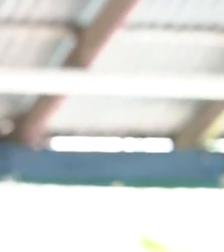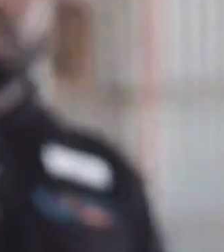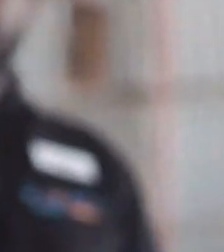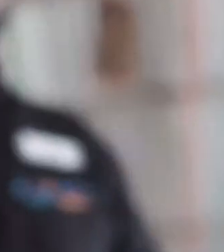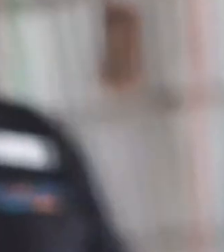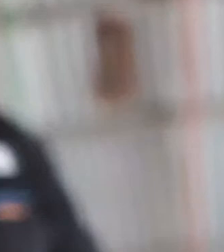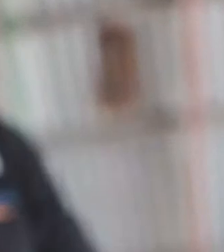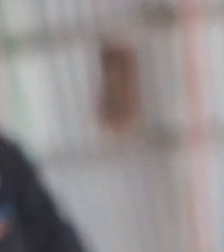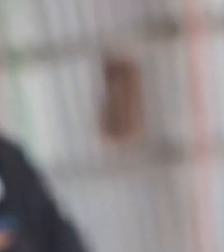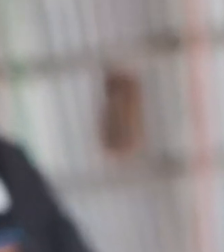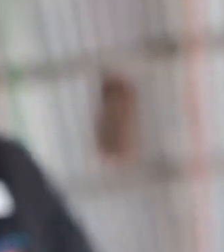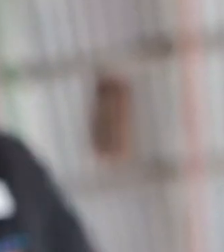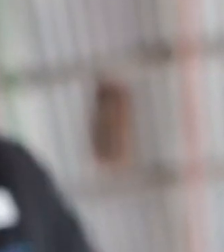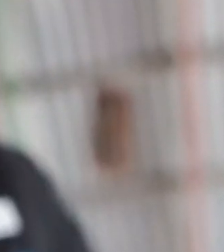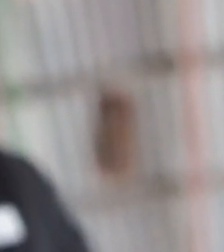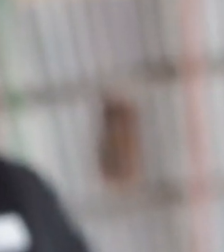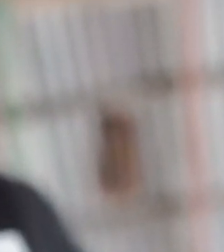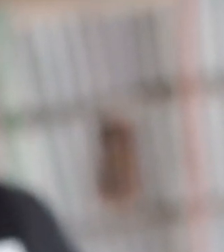more than possible.